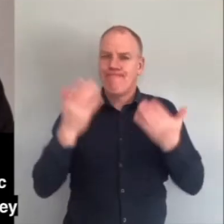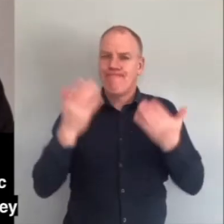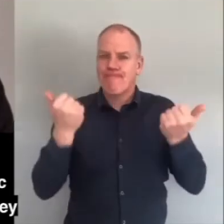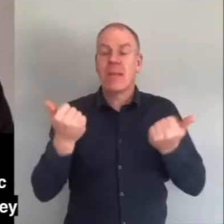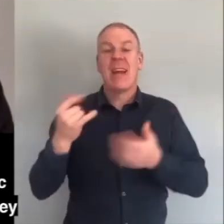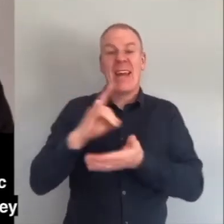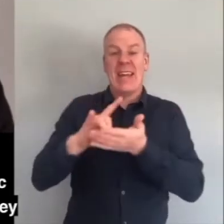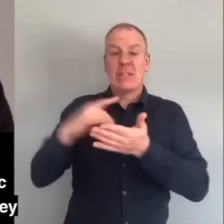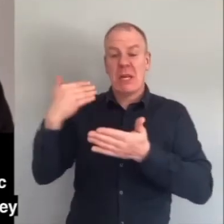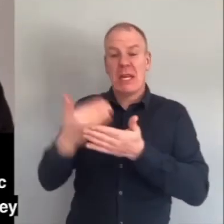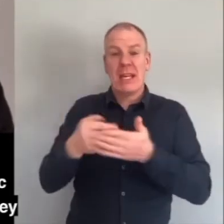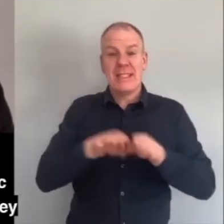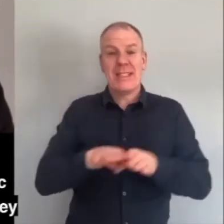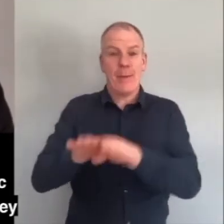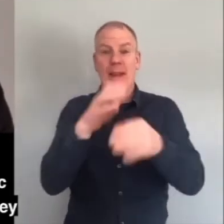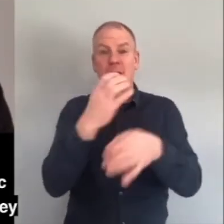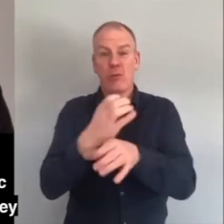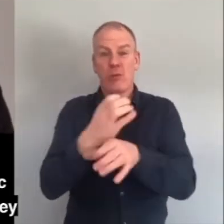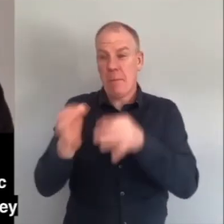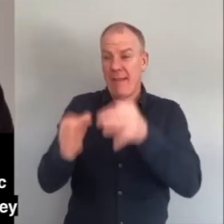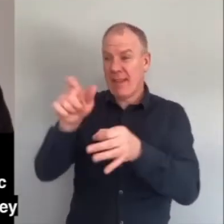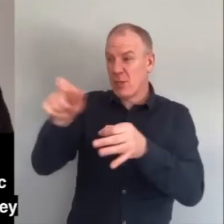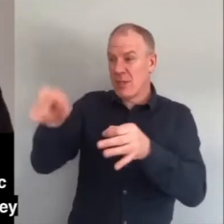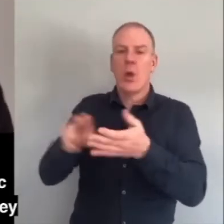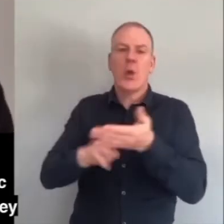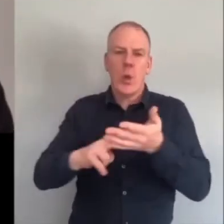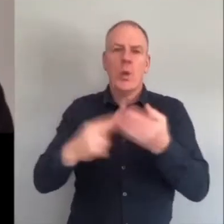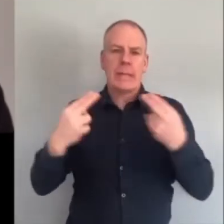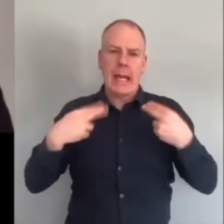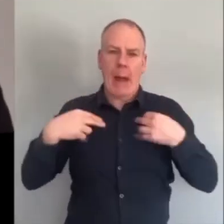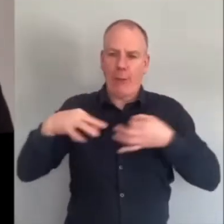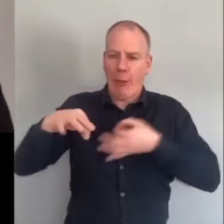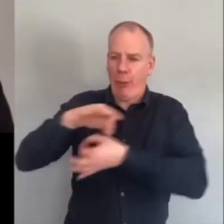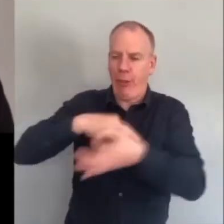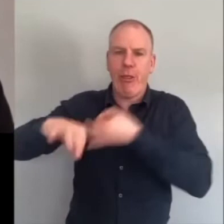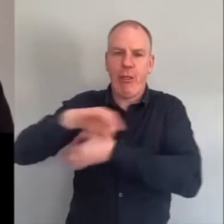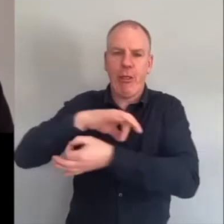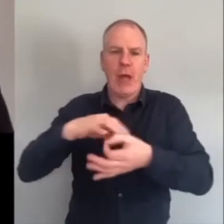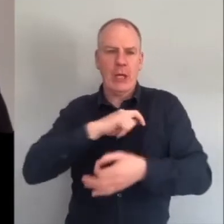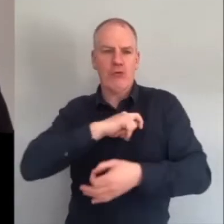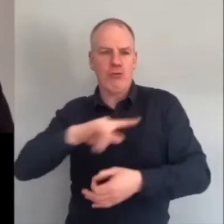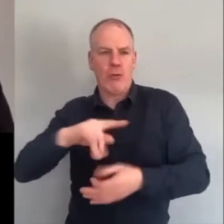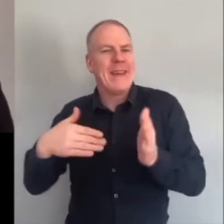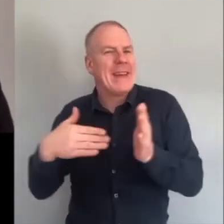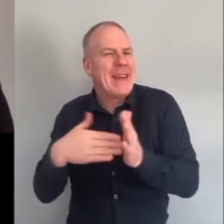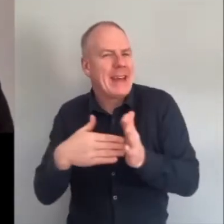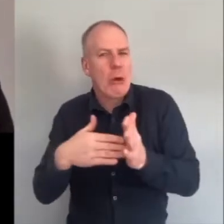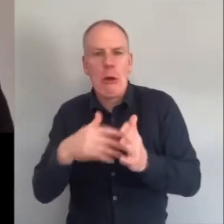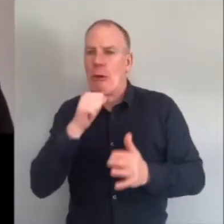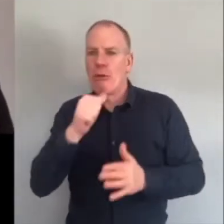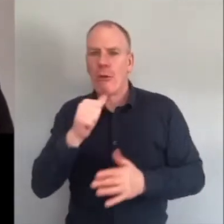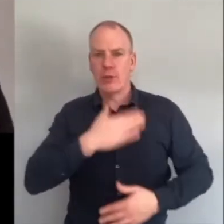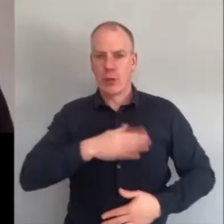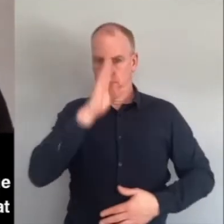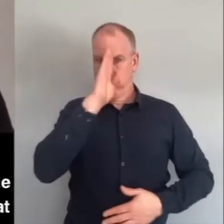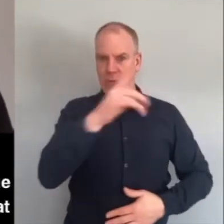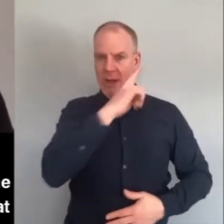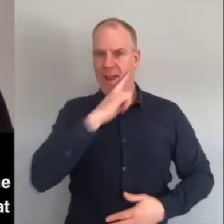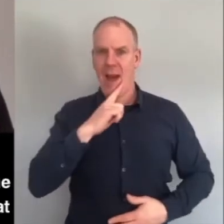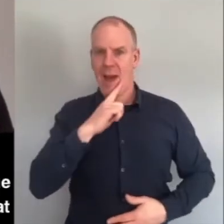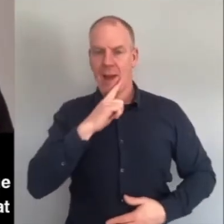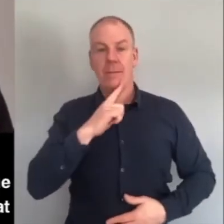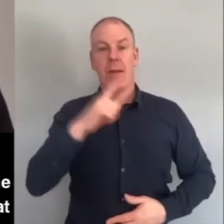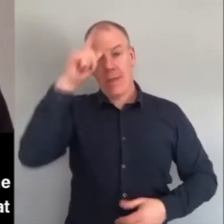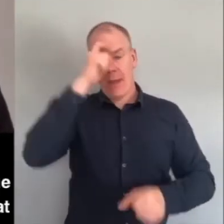politicians in democratic countries had used convoluted Weasley language to muddy the truth. They didn't lie outright. Think of